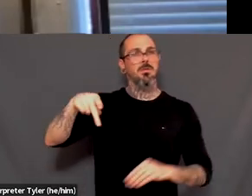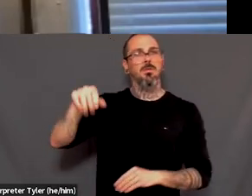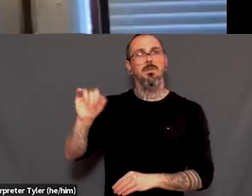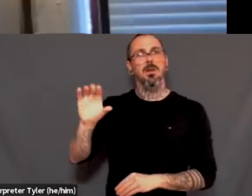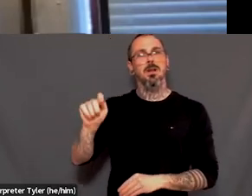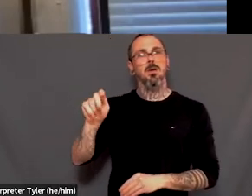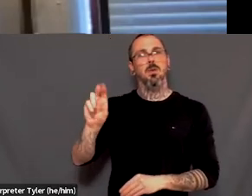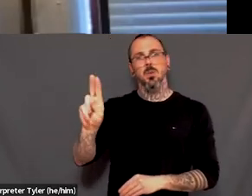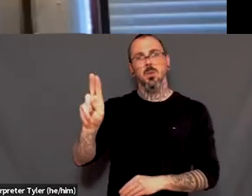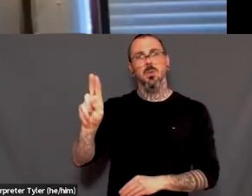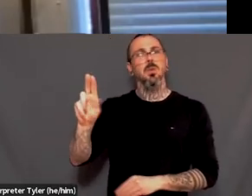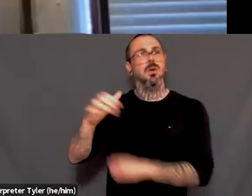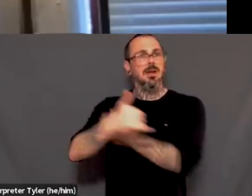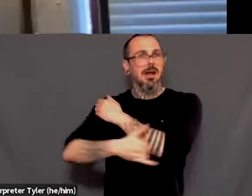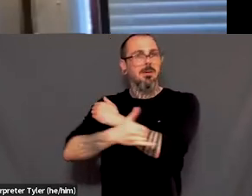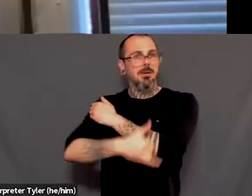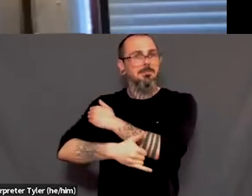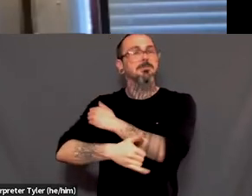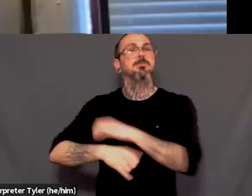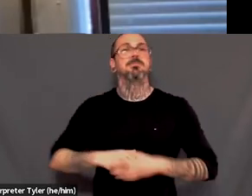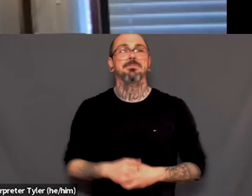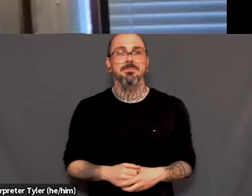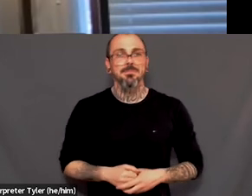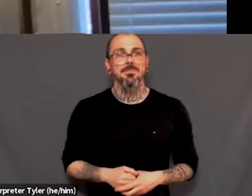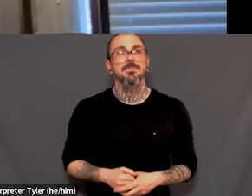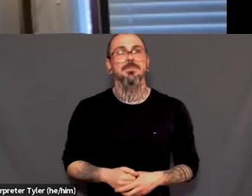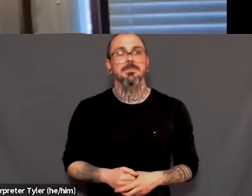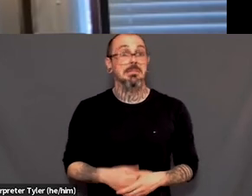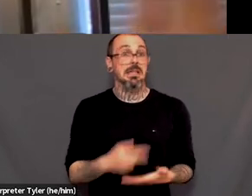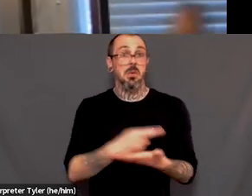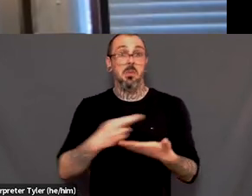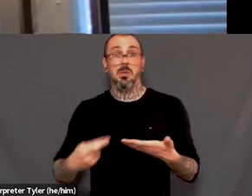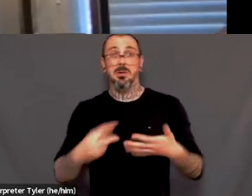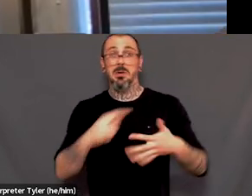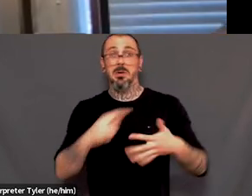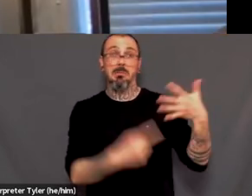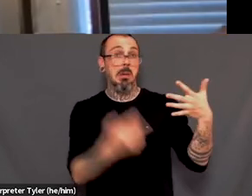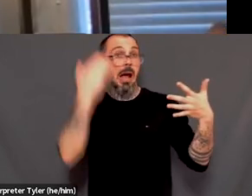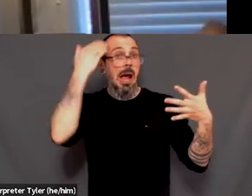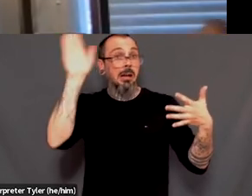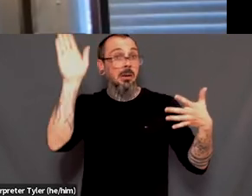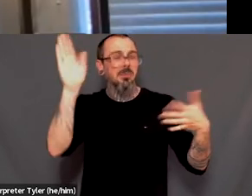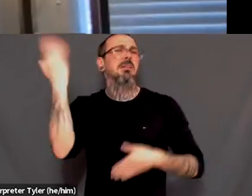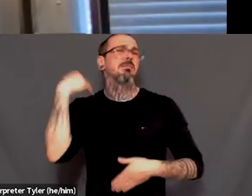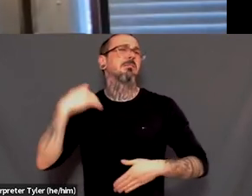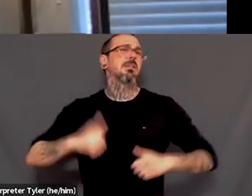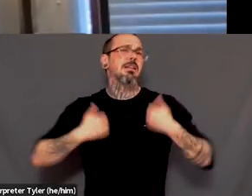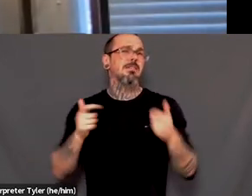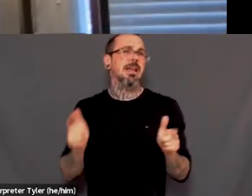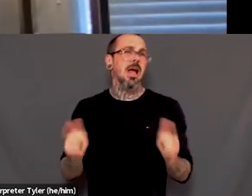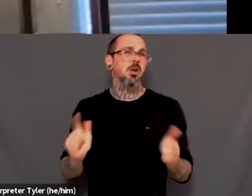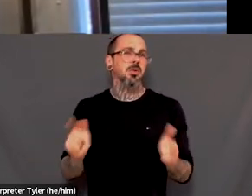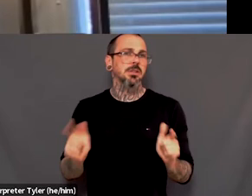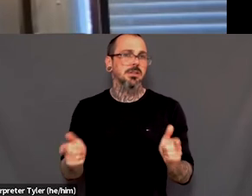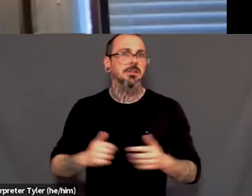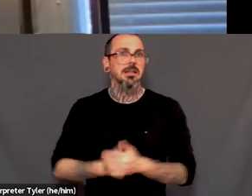even know a lot of these resources existed, even if like I was living in Calgary before and to learn that they had even more